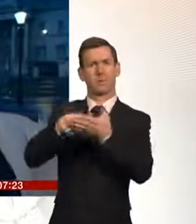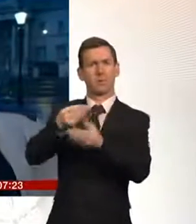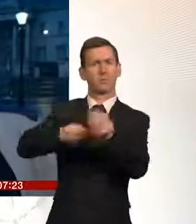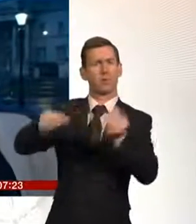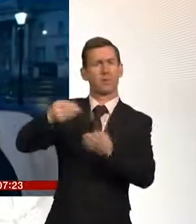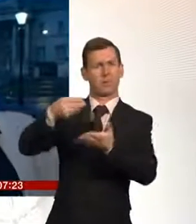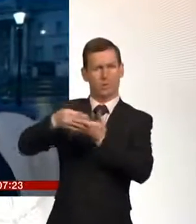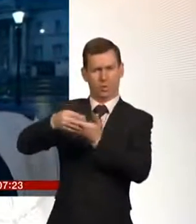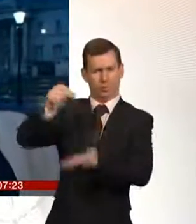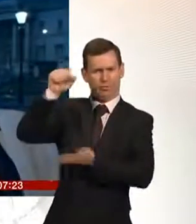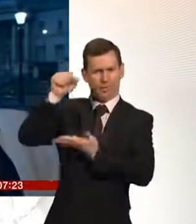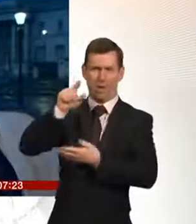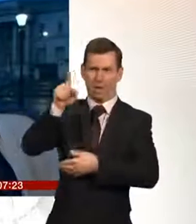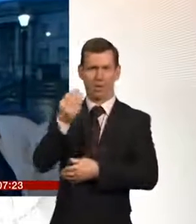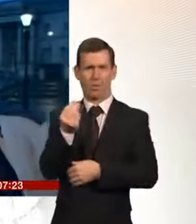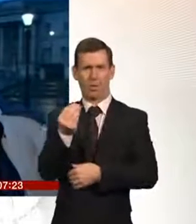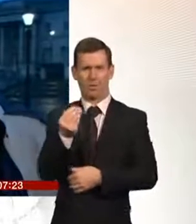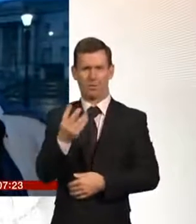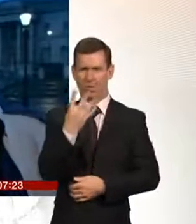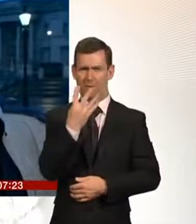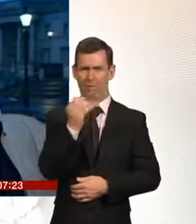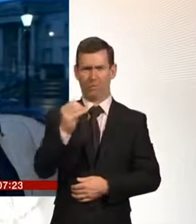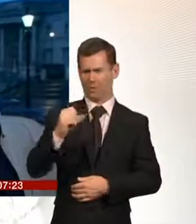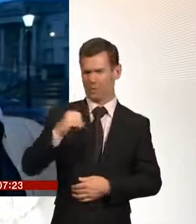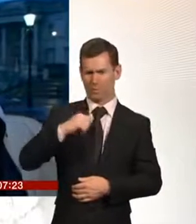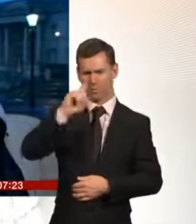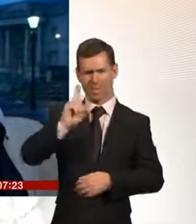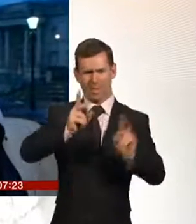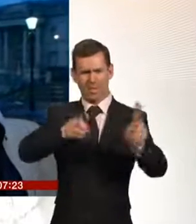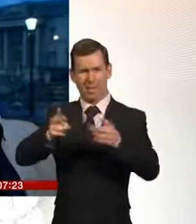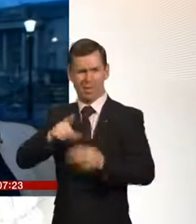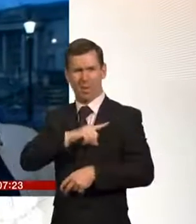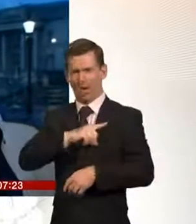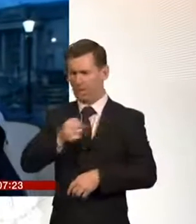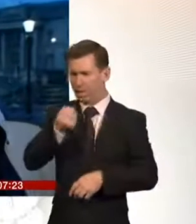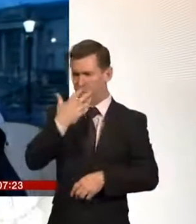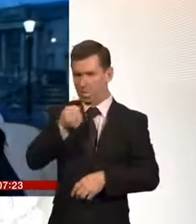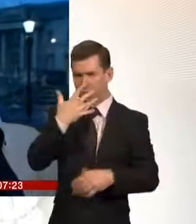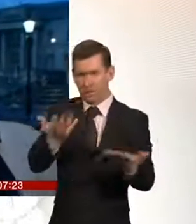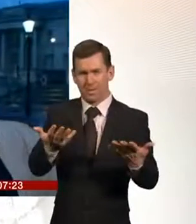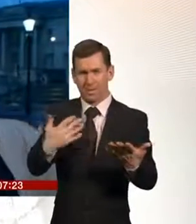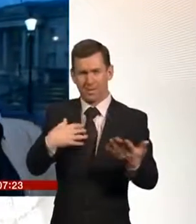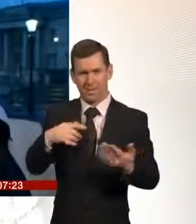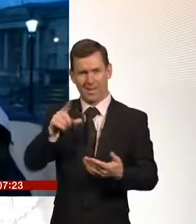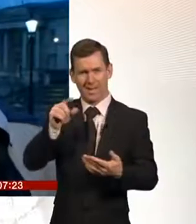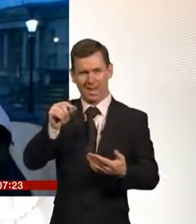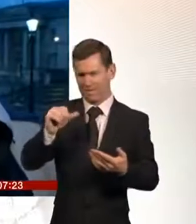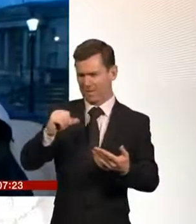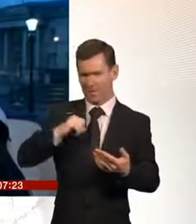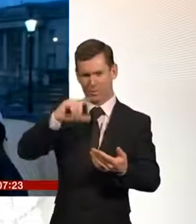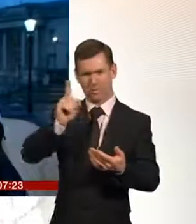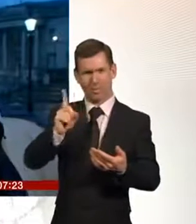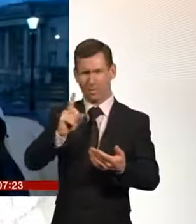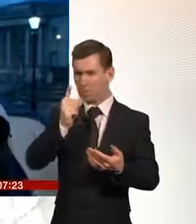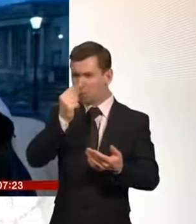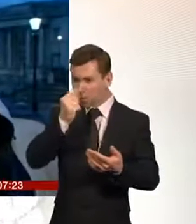dying from traffic pollution there's another 11,000 people dying in Britain because they're afraid to cycle so we must make the road safe so we need 3 billion a